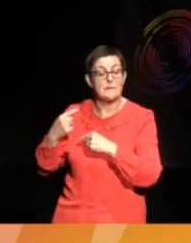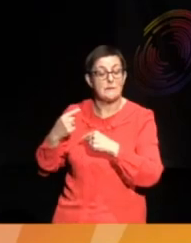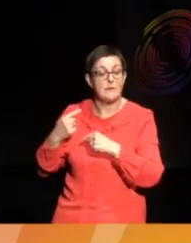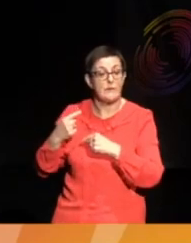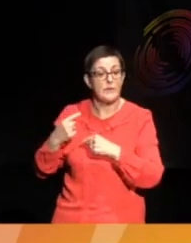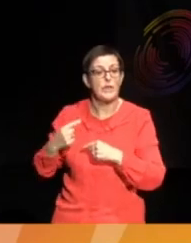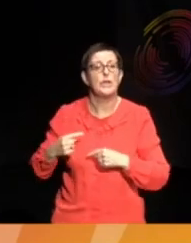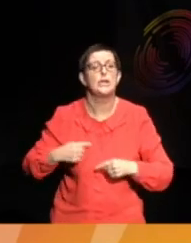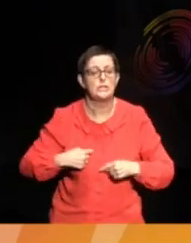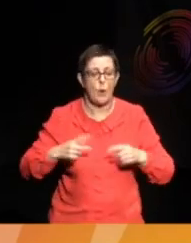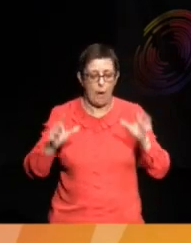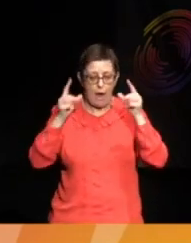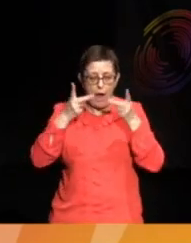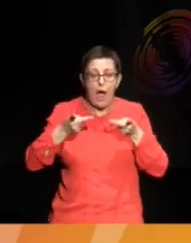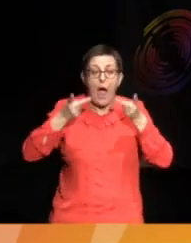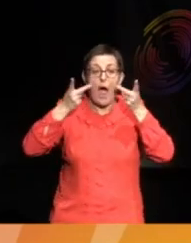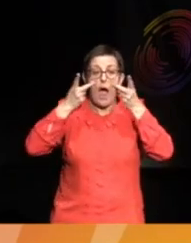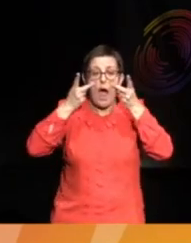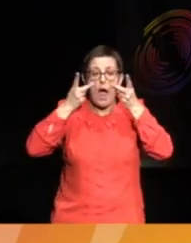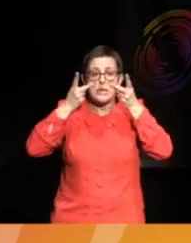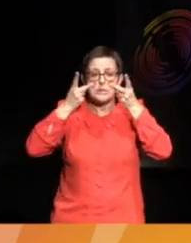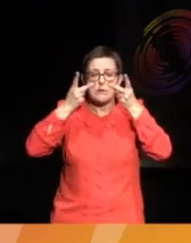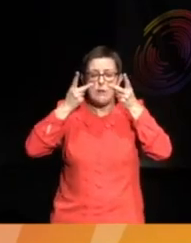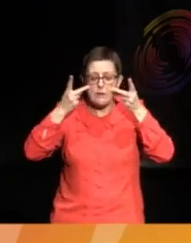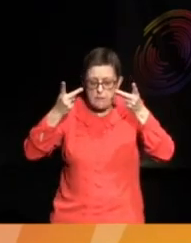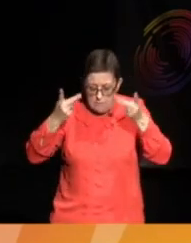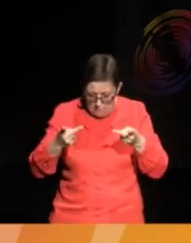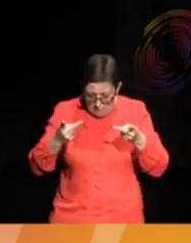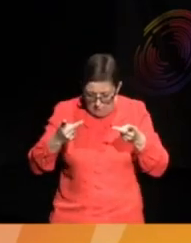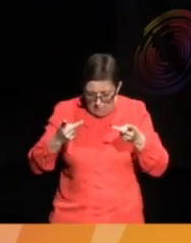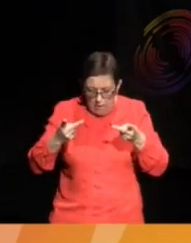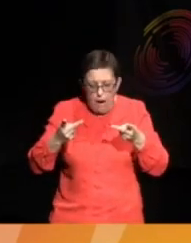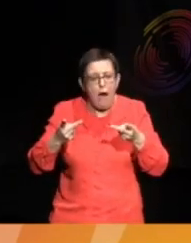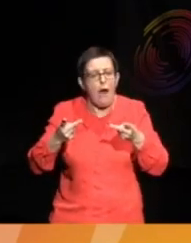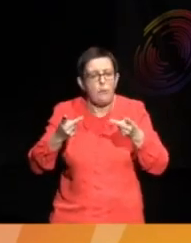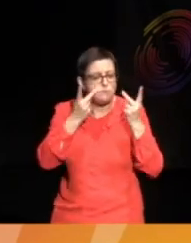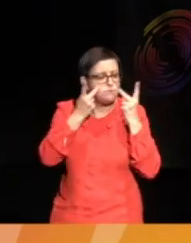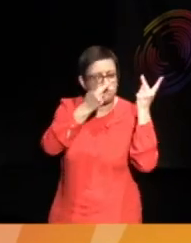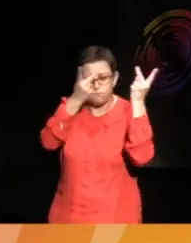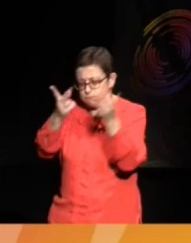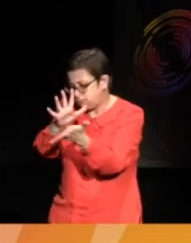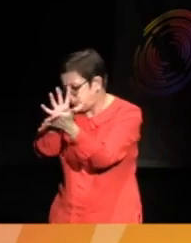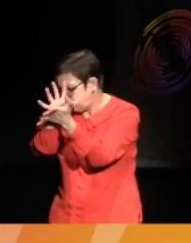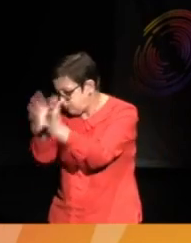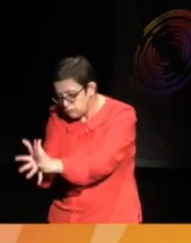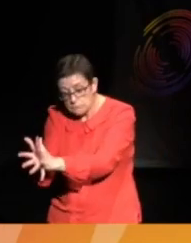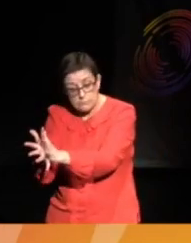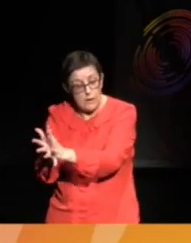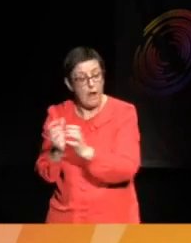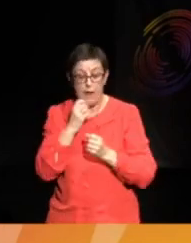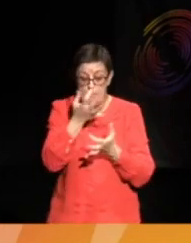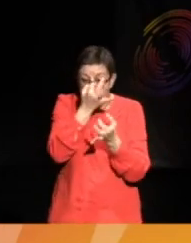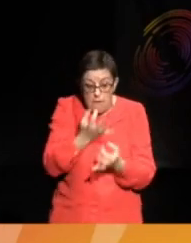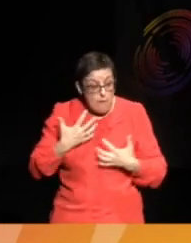the arms of spectacles, very language to the neck. So I'm really fascinated at the way that